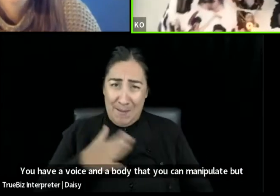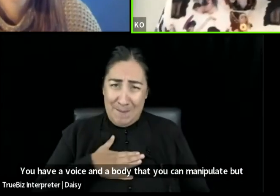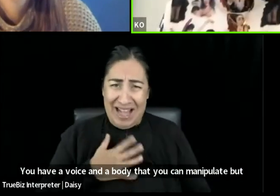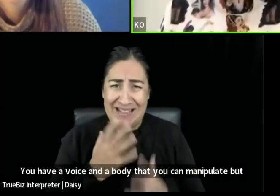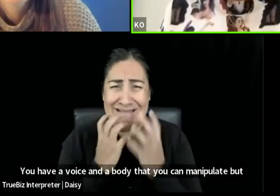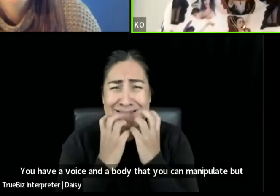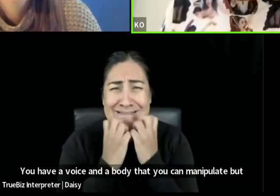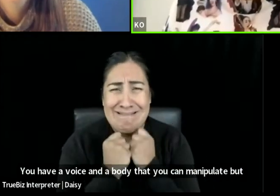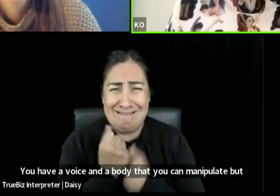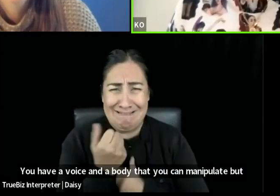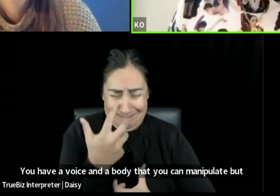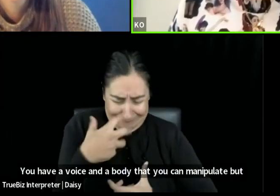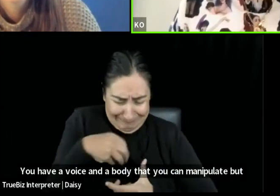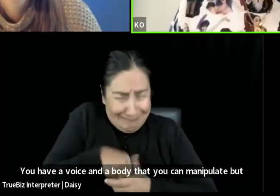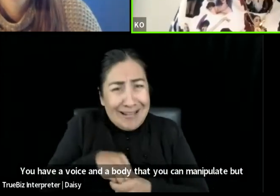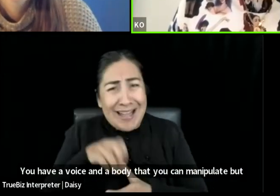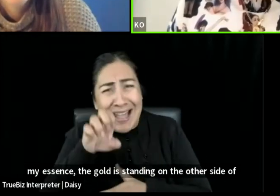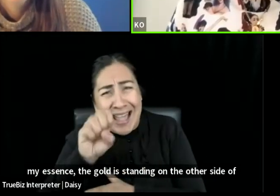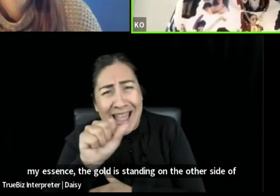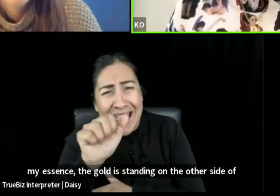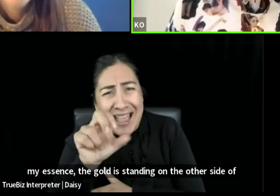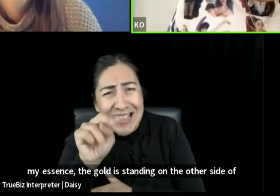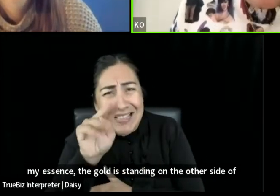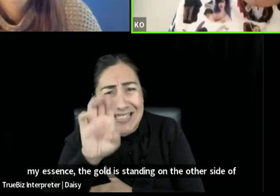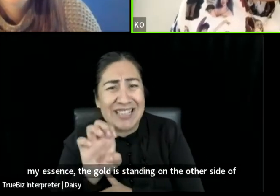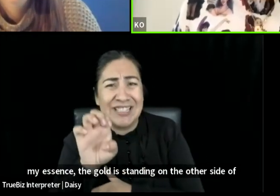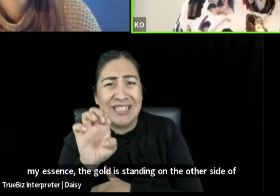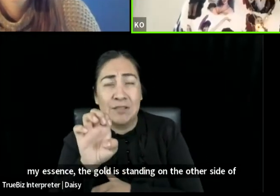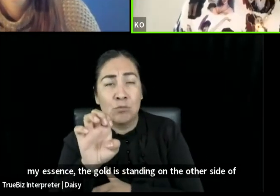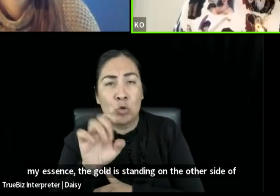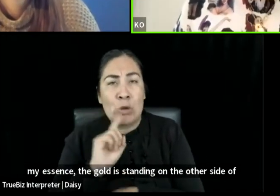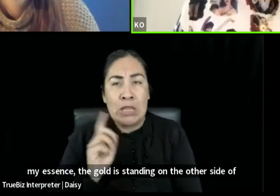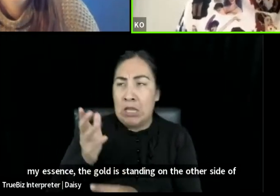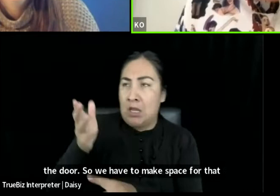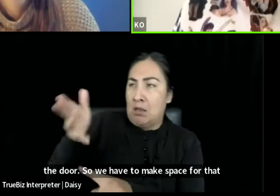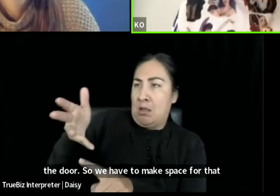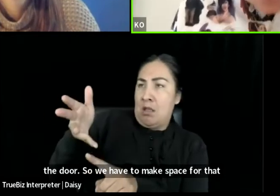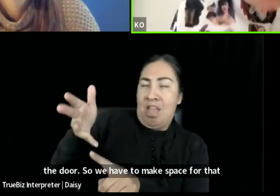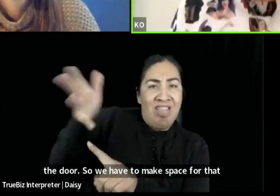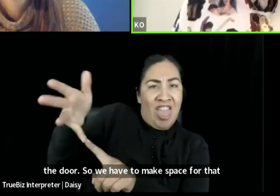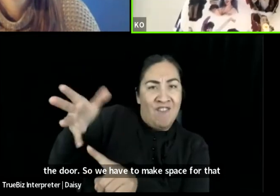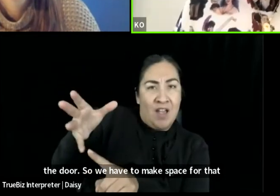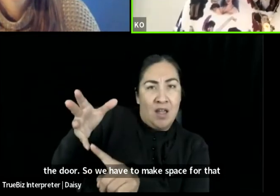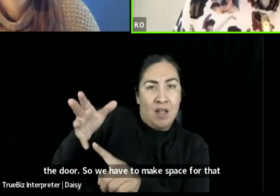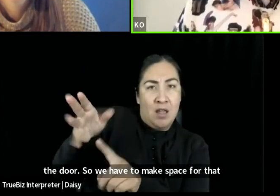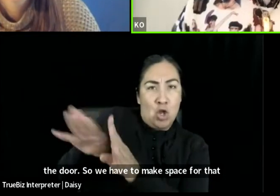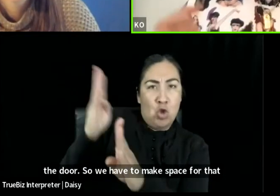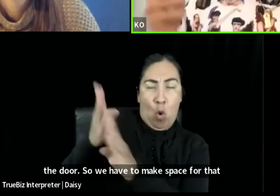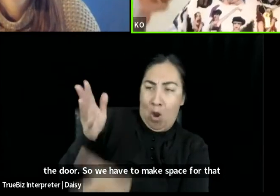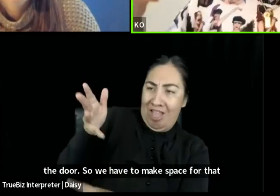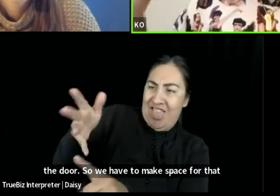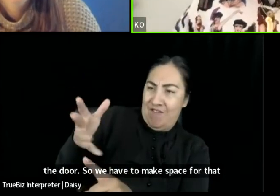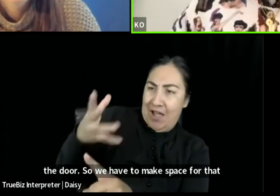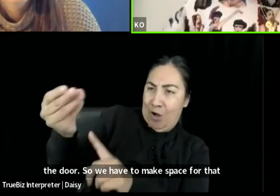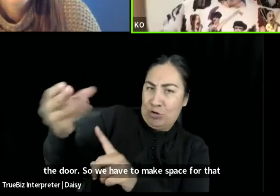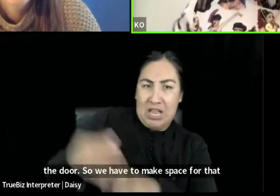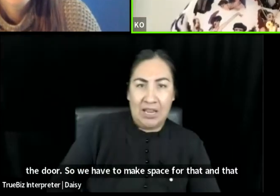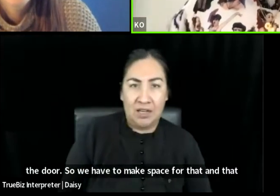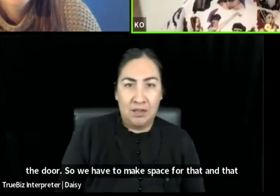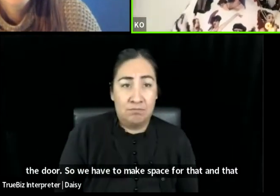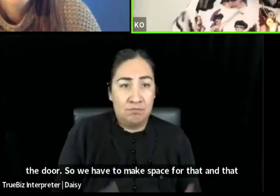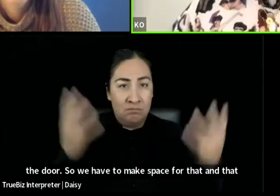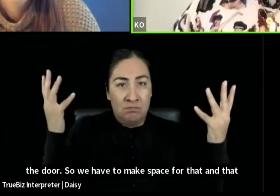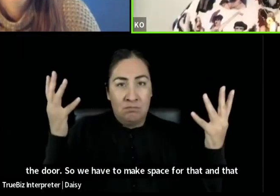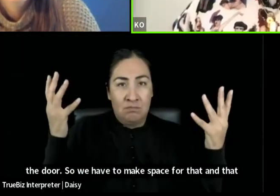gold is standing on the other side of the door. So we have to make space for that. And that includes how we